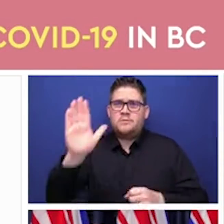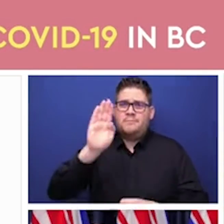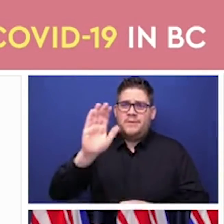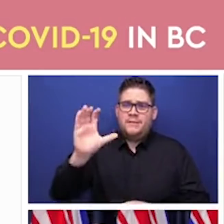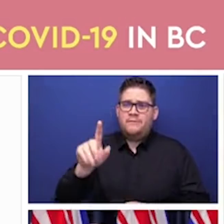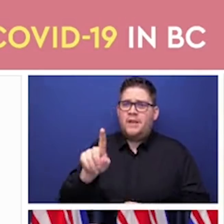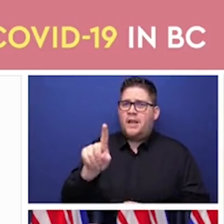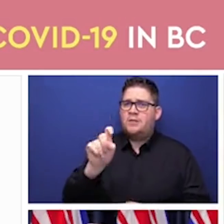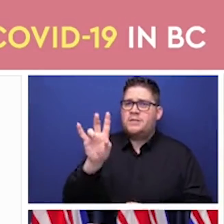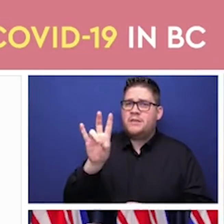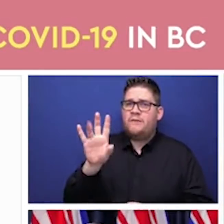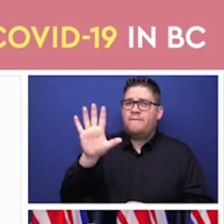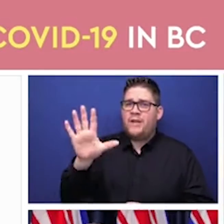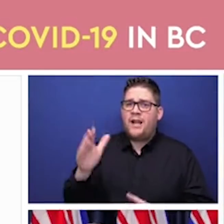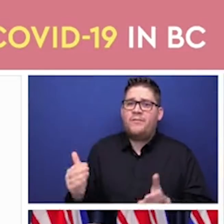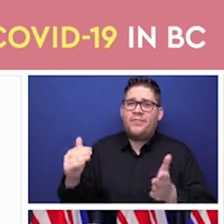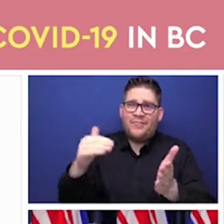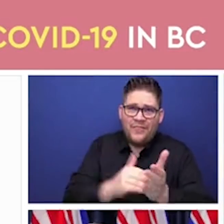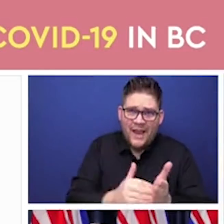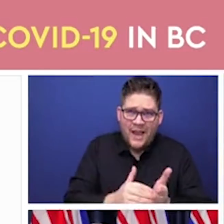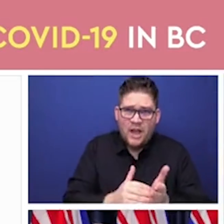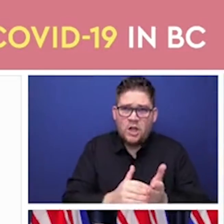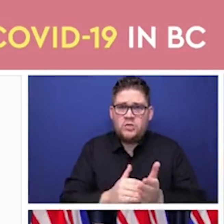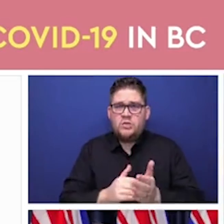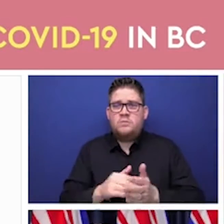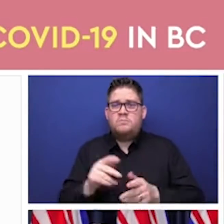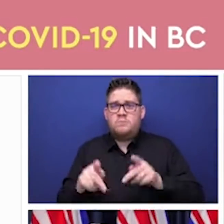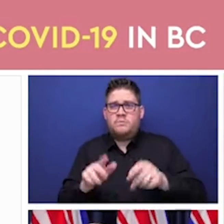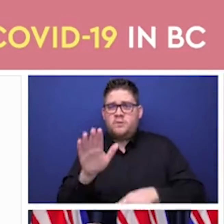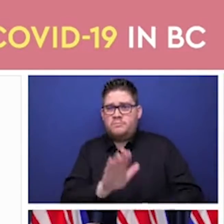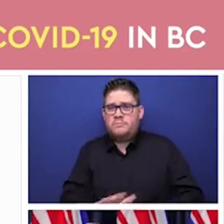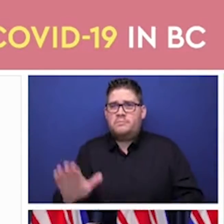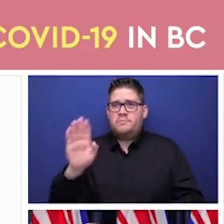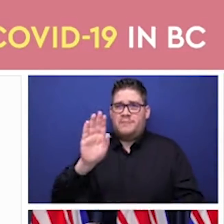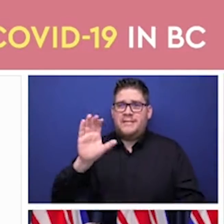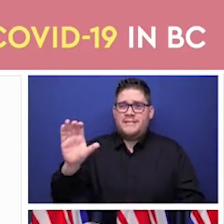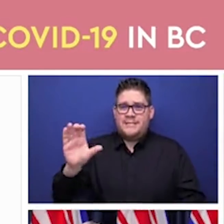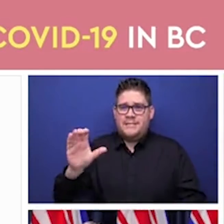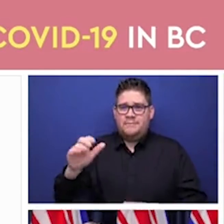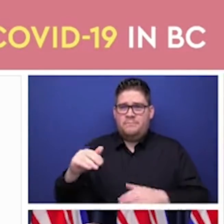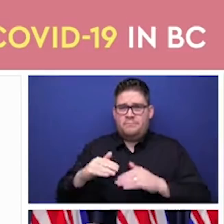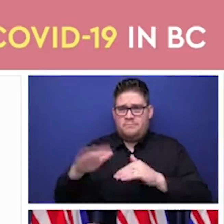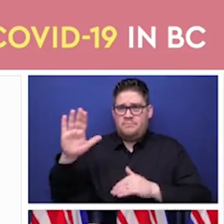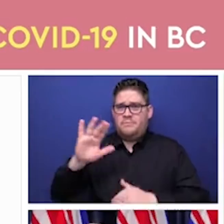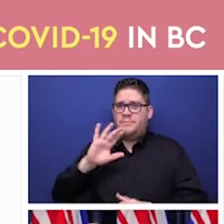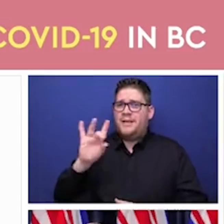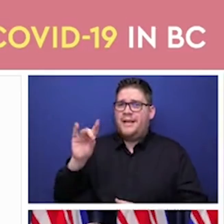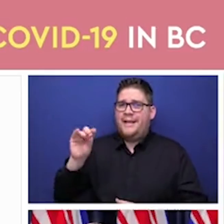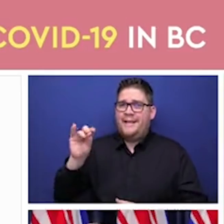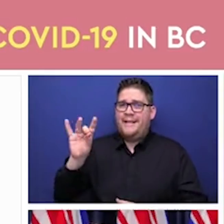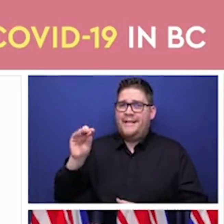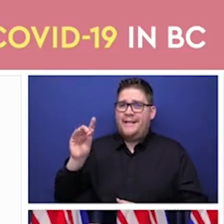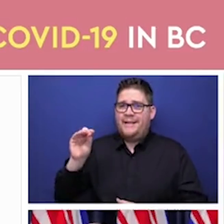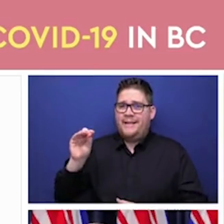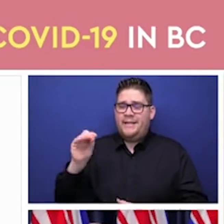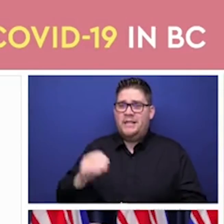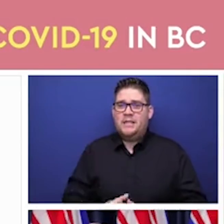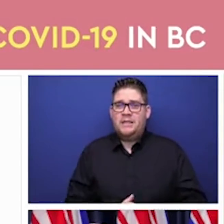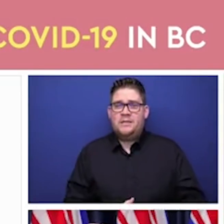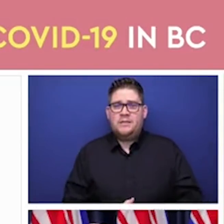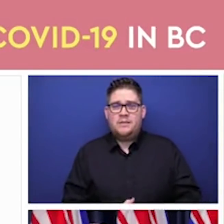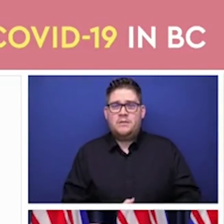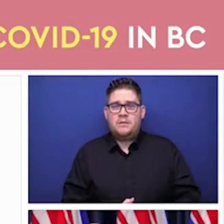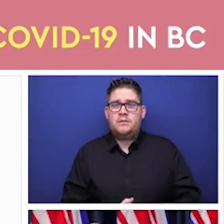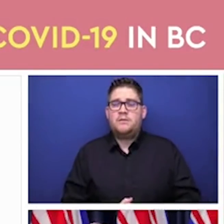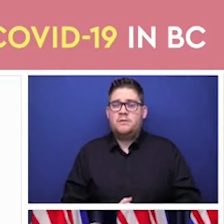of our public who are over the age of 80 who are going to be enthusiastically responding to the